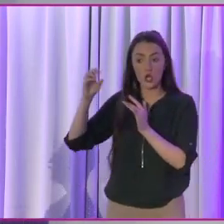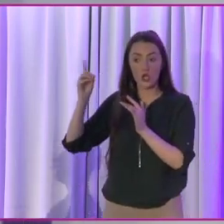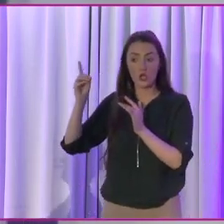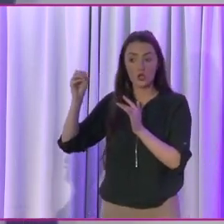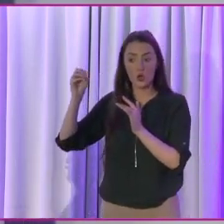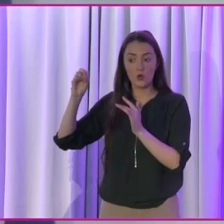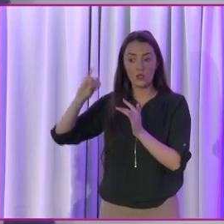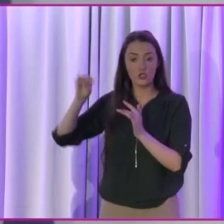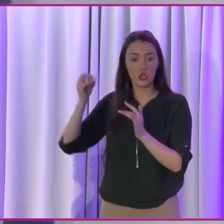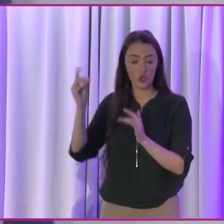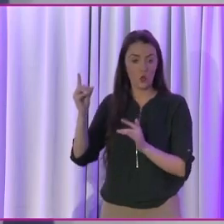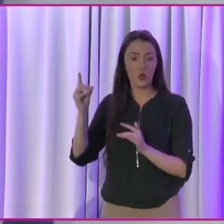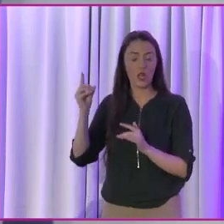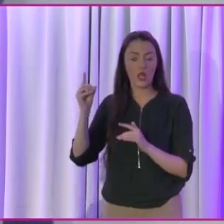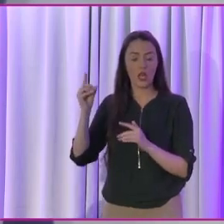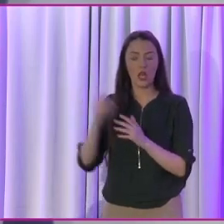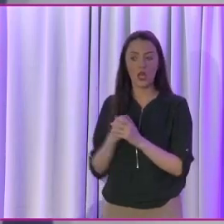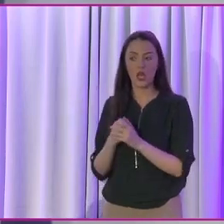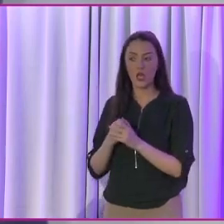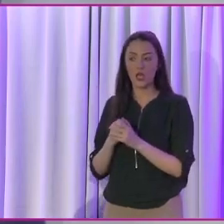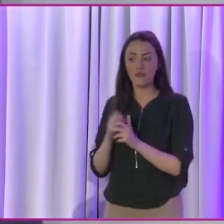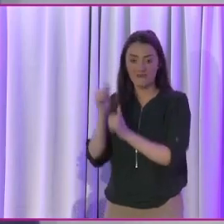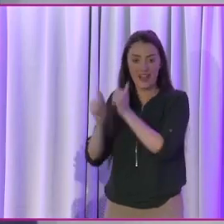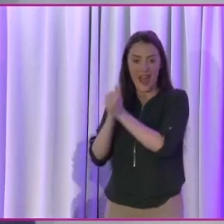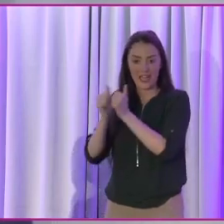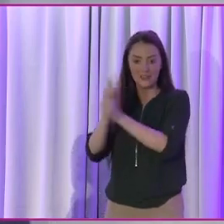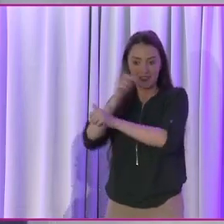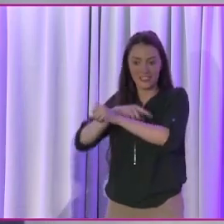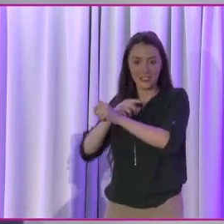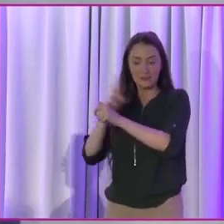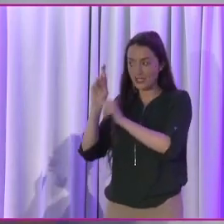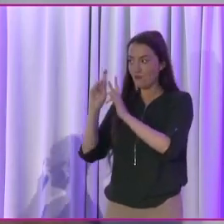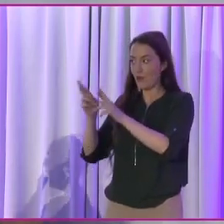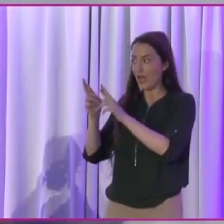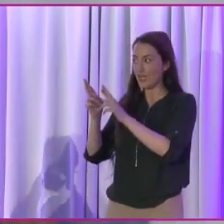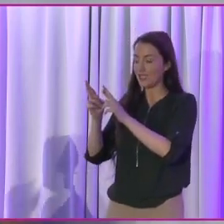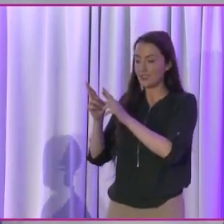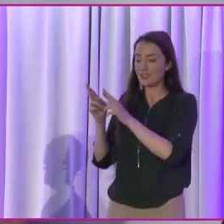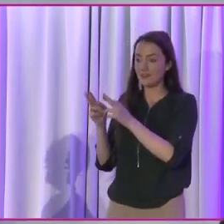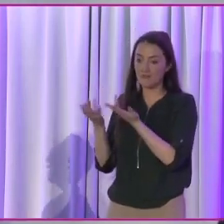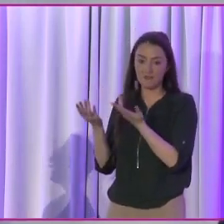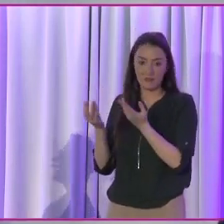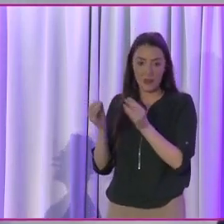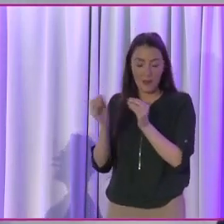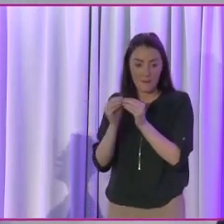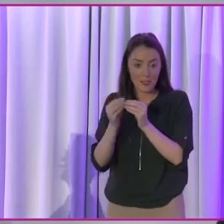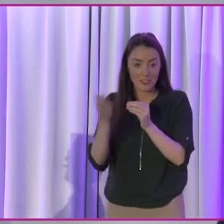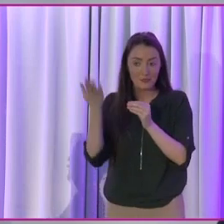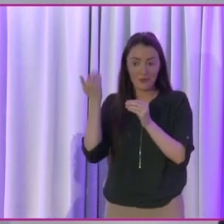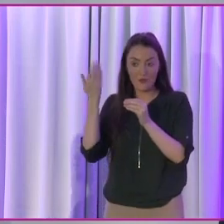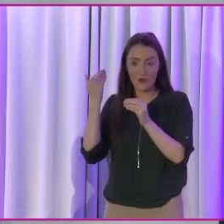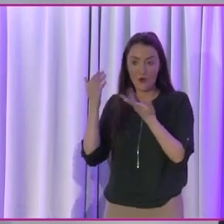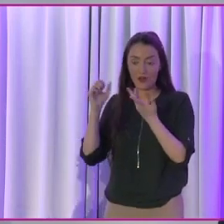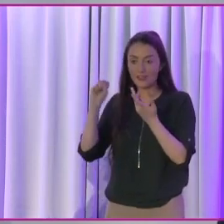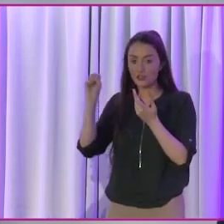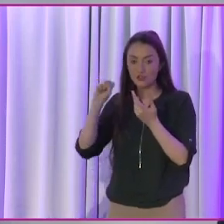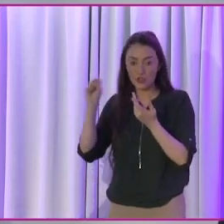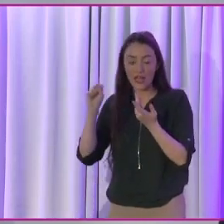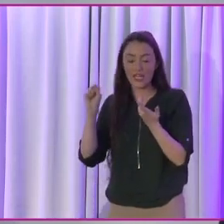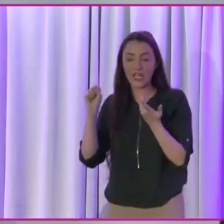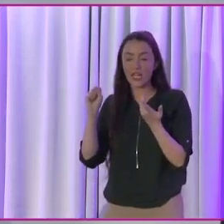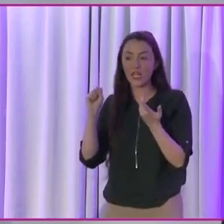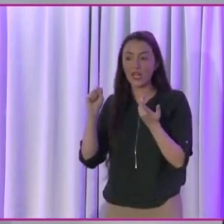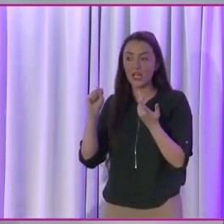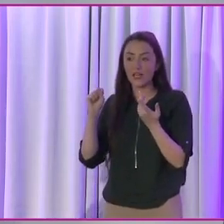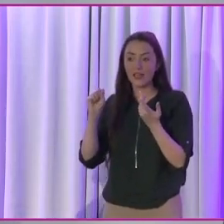as an advocate for disability rights. You now have, as Martin has said, Martin himself in the Shannon, indeed Tom Clonan. So